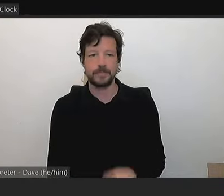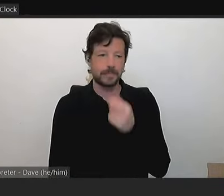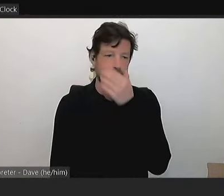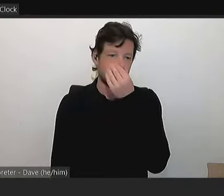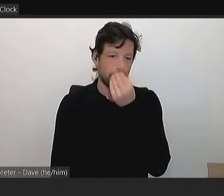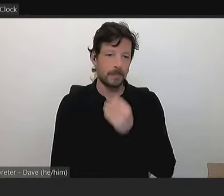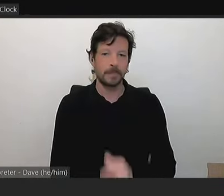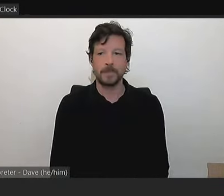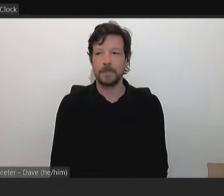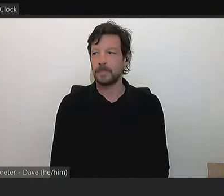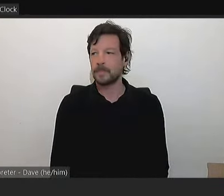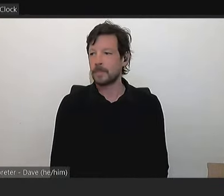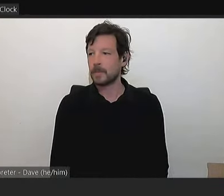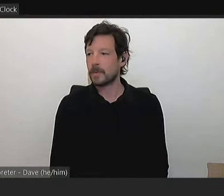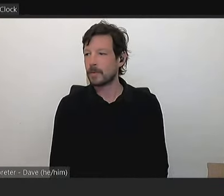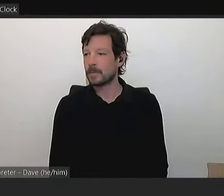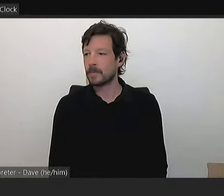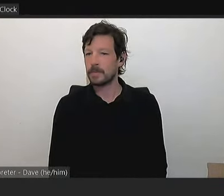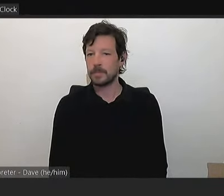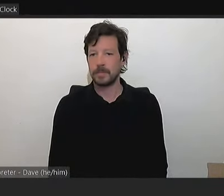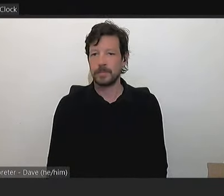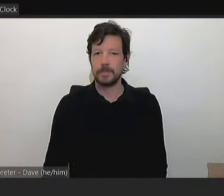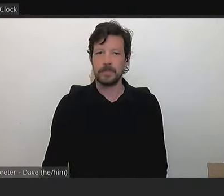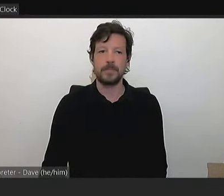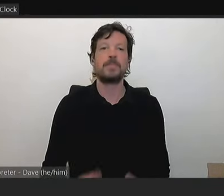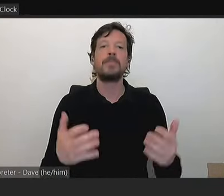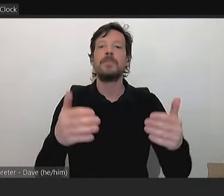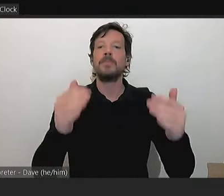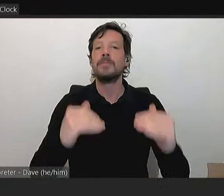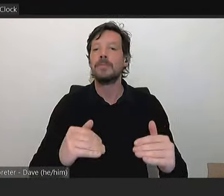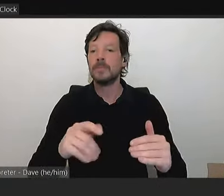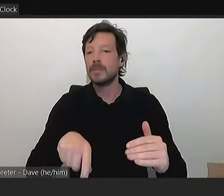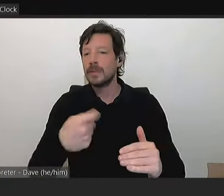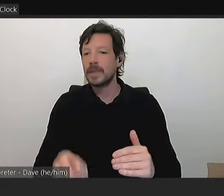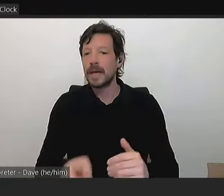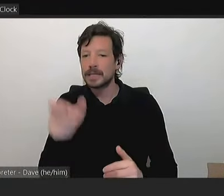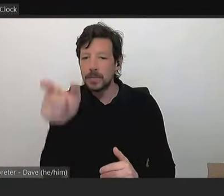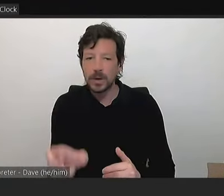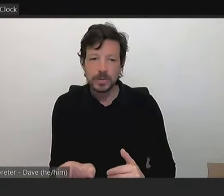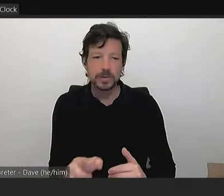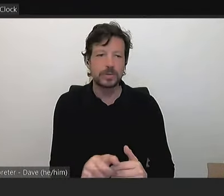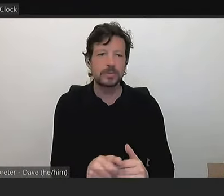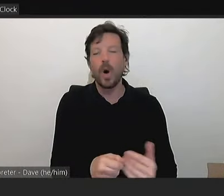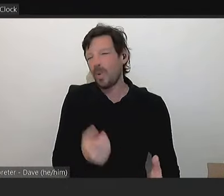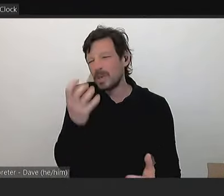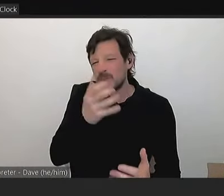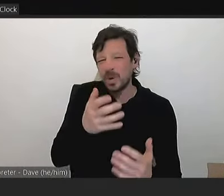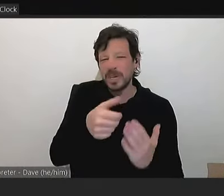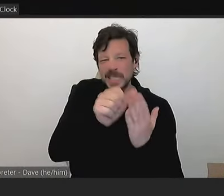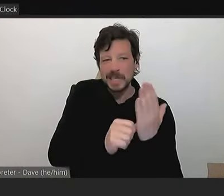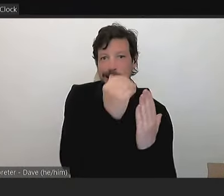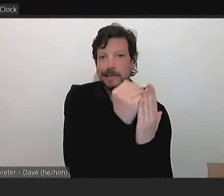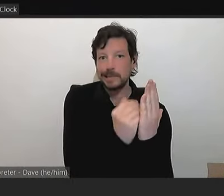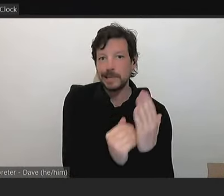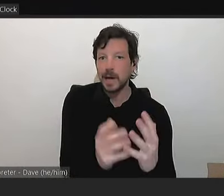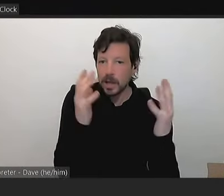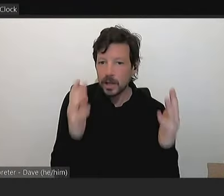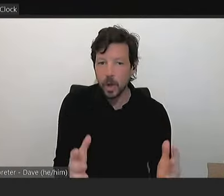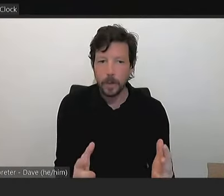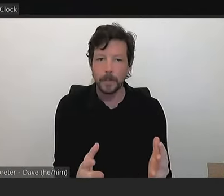I'll go over to our next person, which is... I apologise, is that we have a big agenda this evening and we do have 17